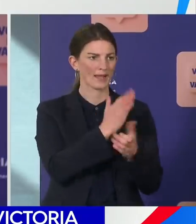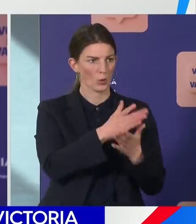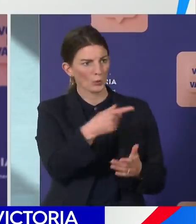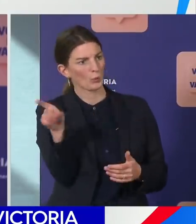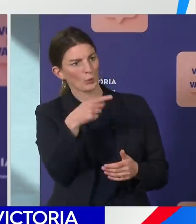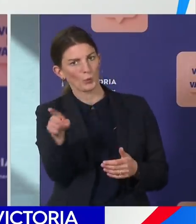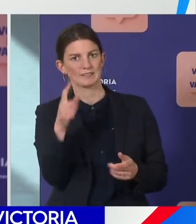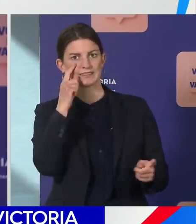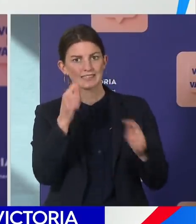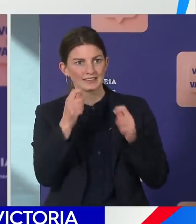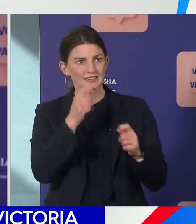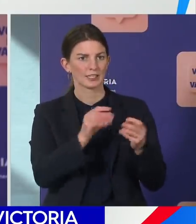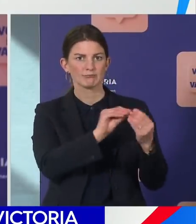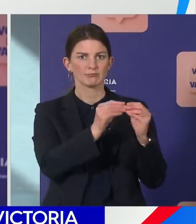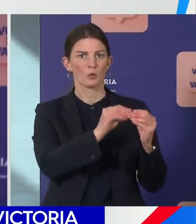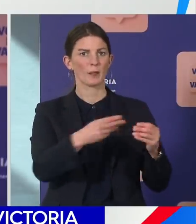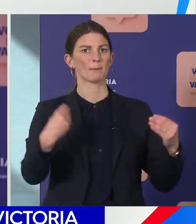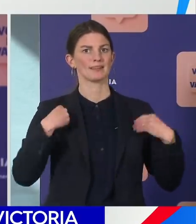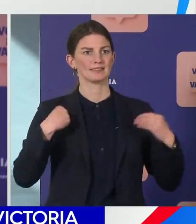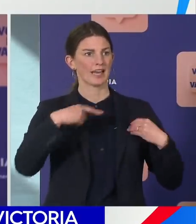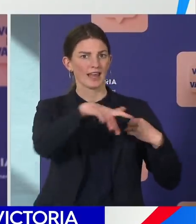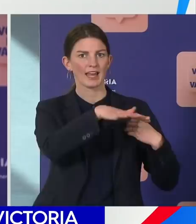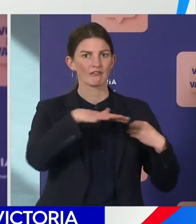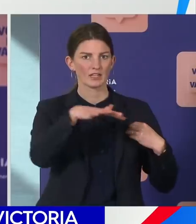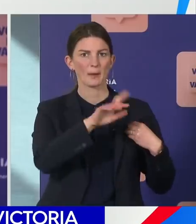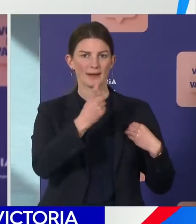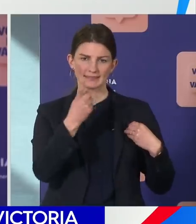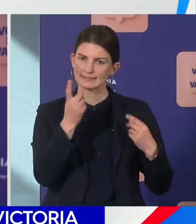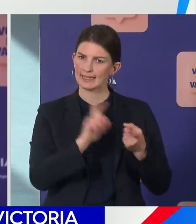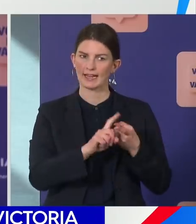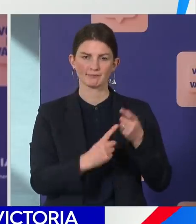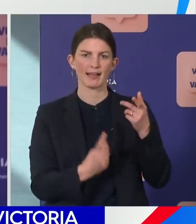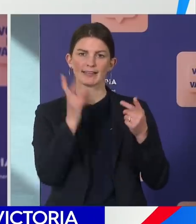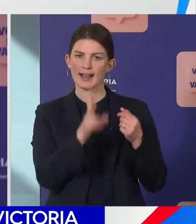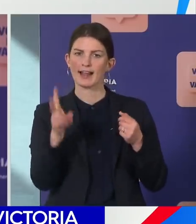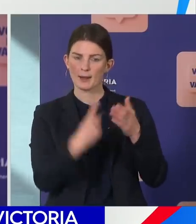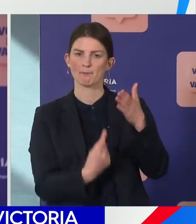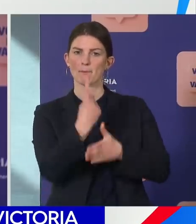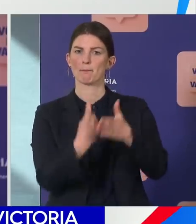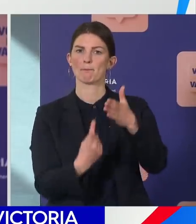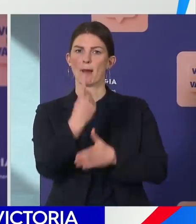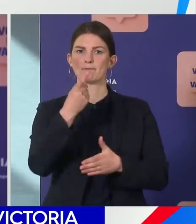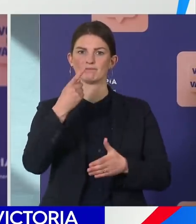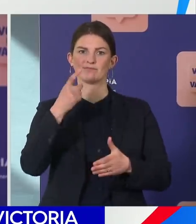is still some undetected wastewater pings in that industrial estate.